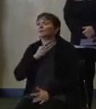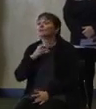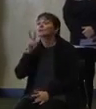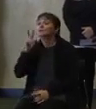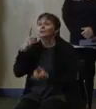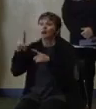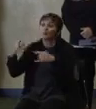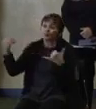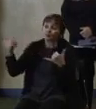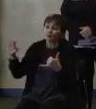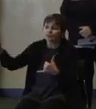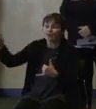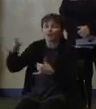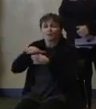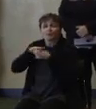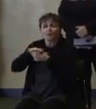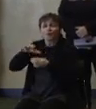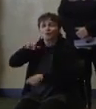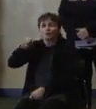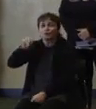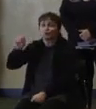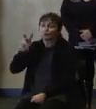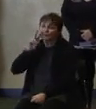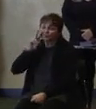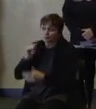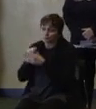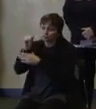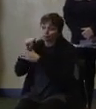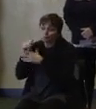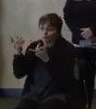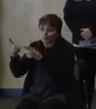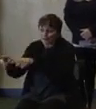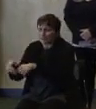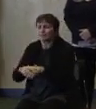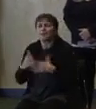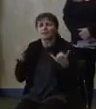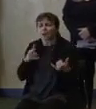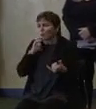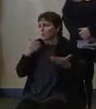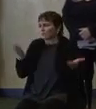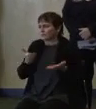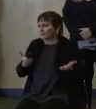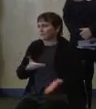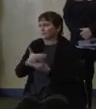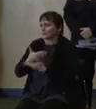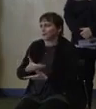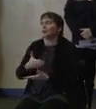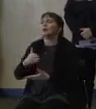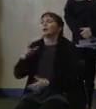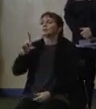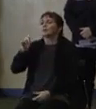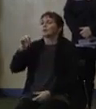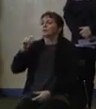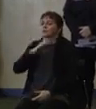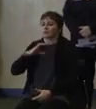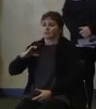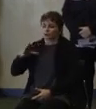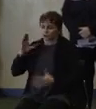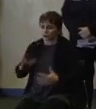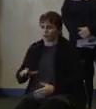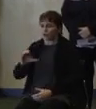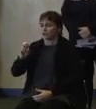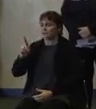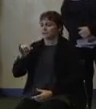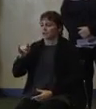Zoo. I am joined and honored to be joined by the woman on my right, the Commissioner of the Department of Transportation, Diane Gutierrez